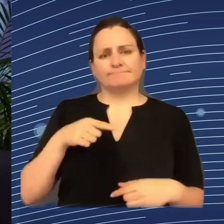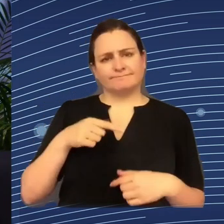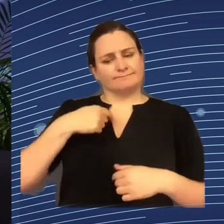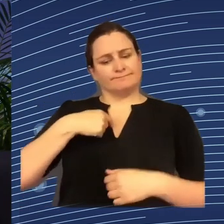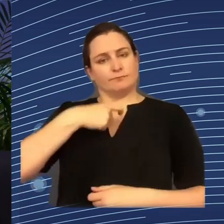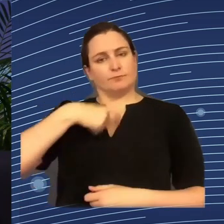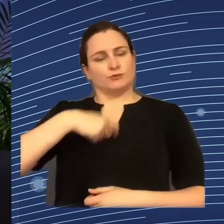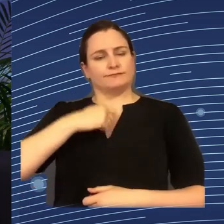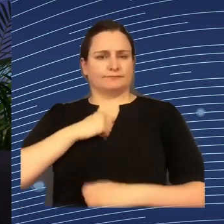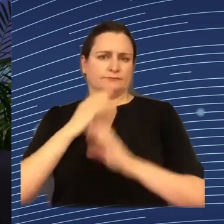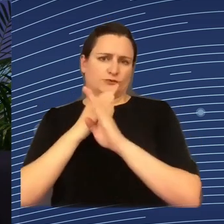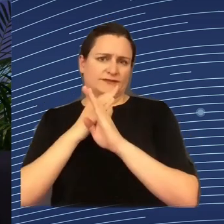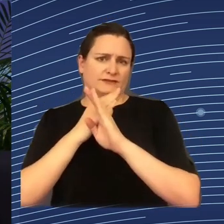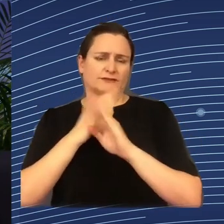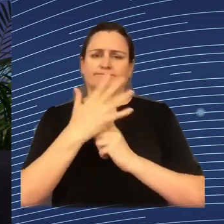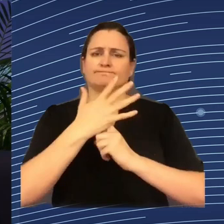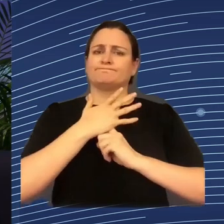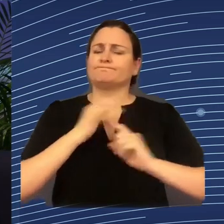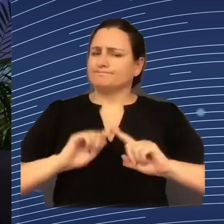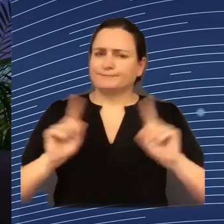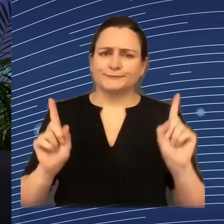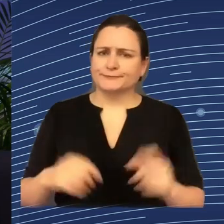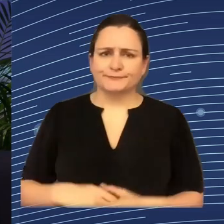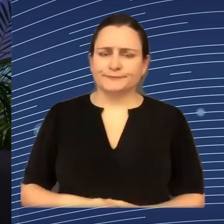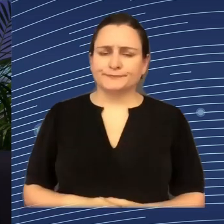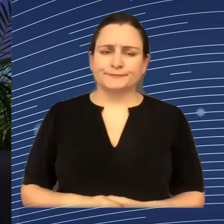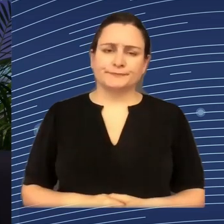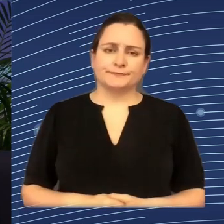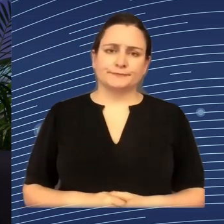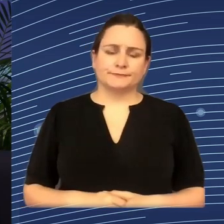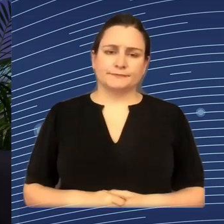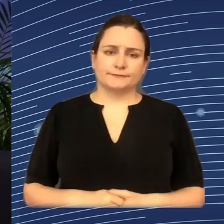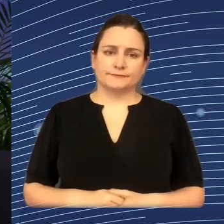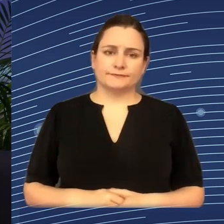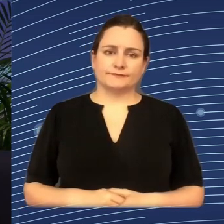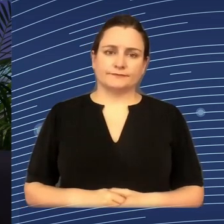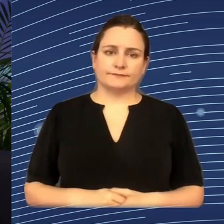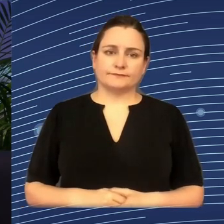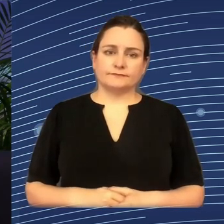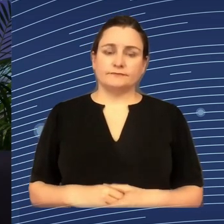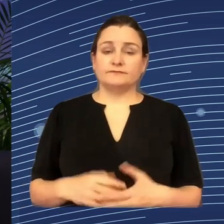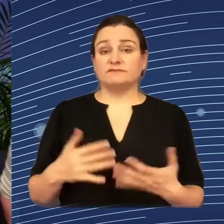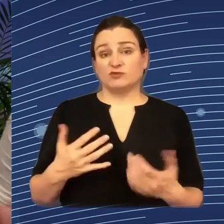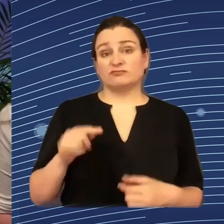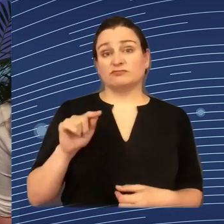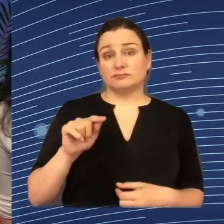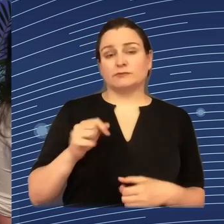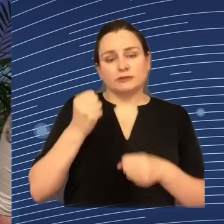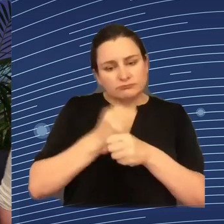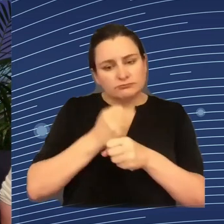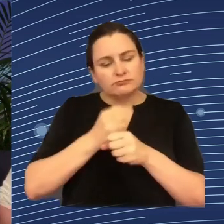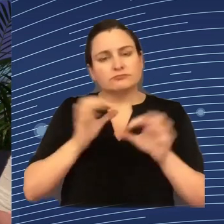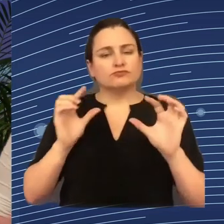What is right is non-discrimination. So I think here we need to be on board, but it's not just a ticking-box exercise. Absolutely. The human